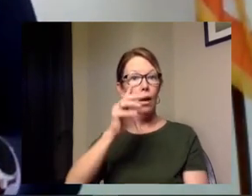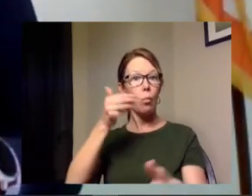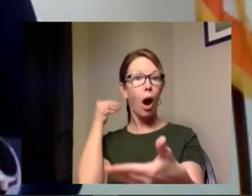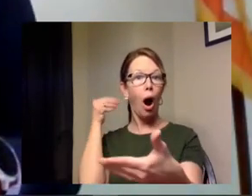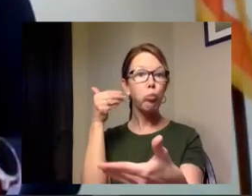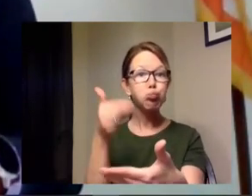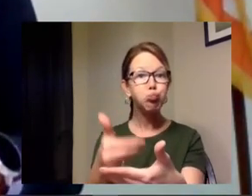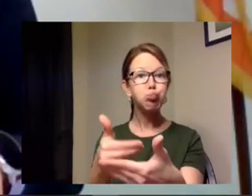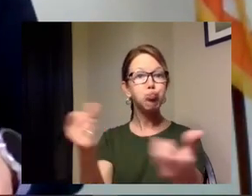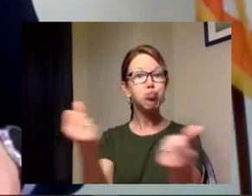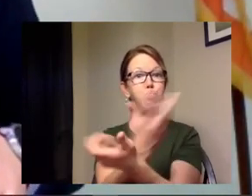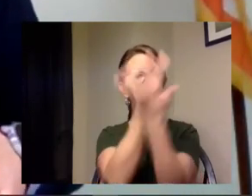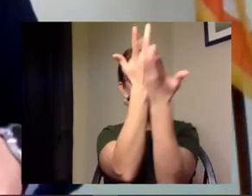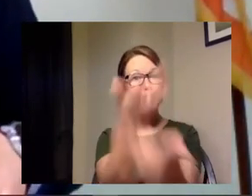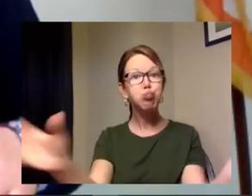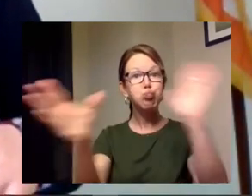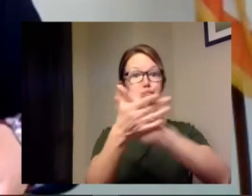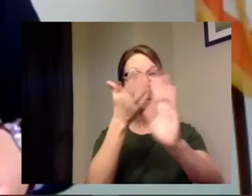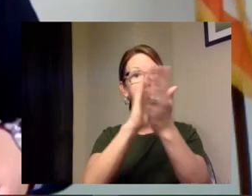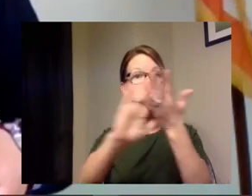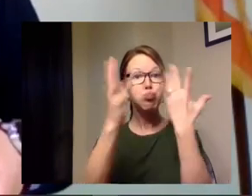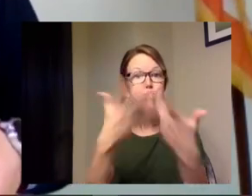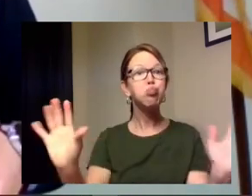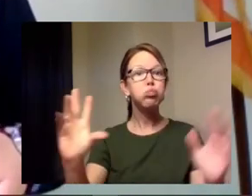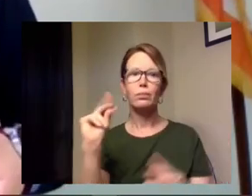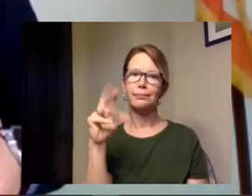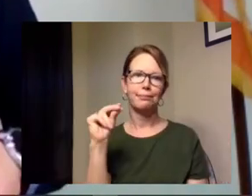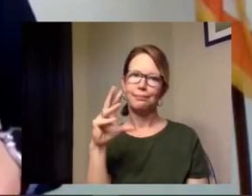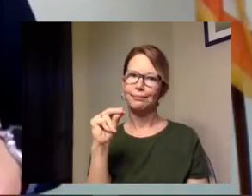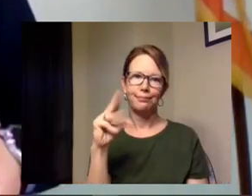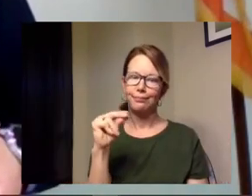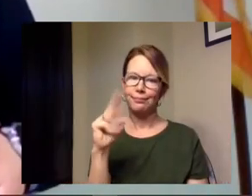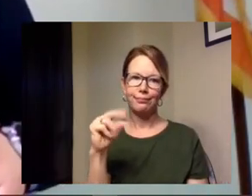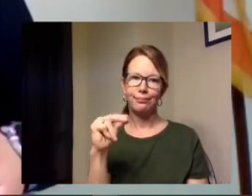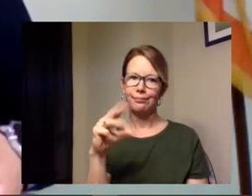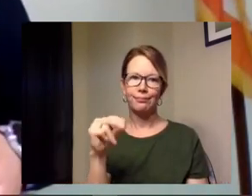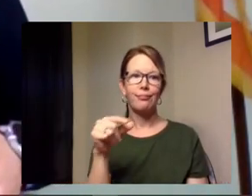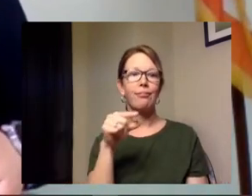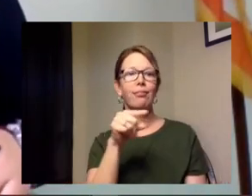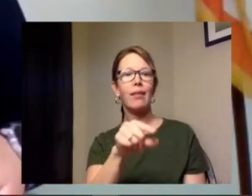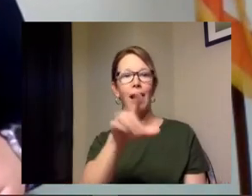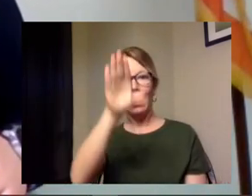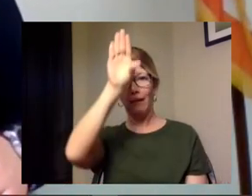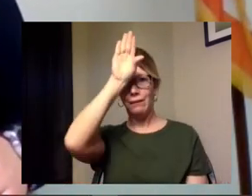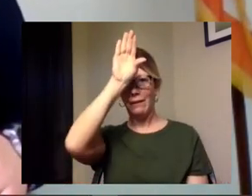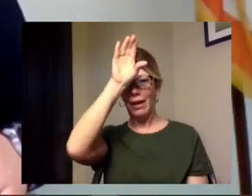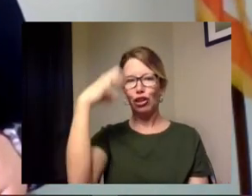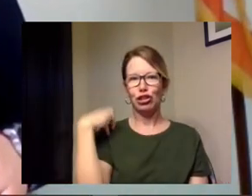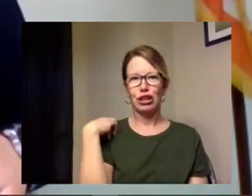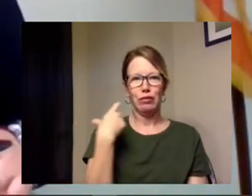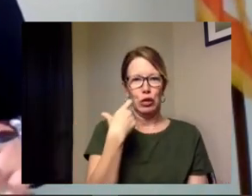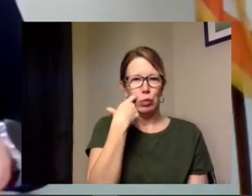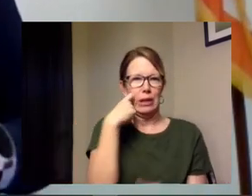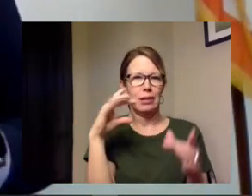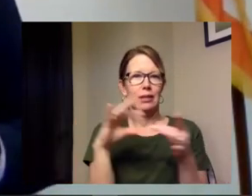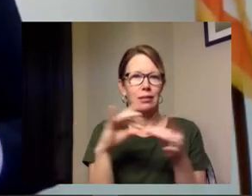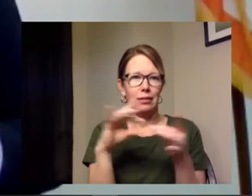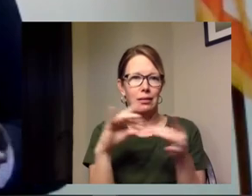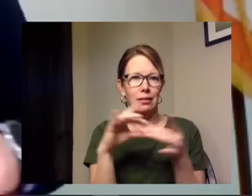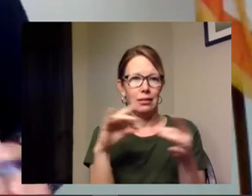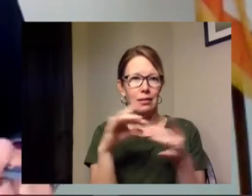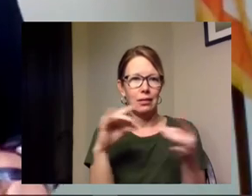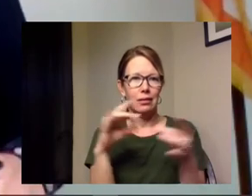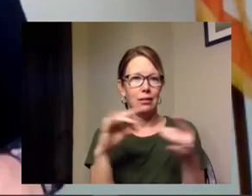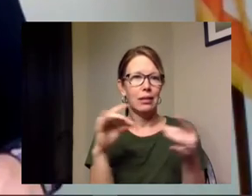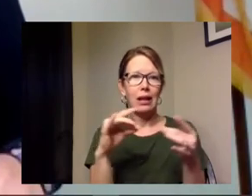hitting the peak um fire chief colin also referenced this on a number of cases we anticipate that